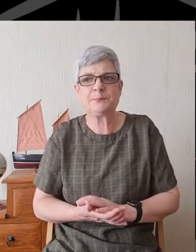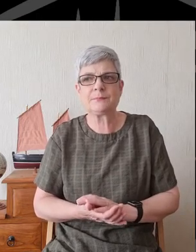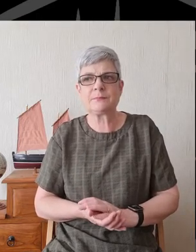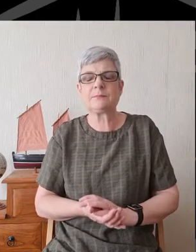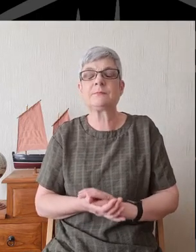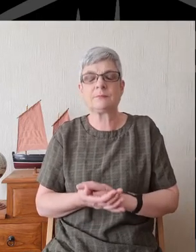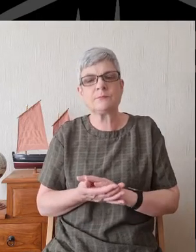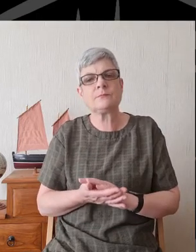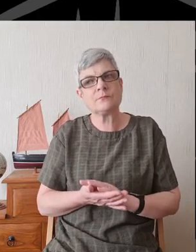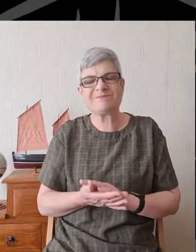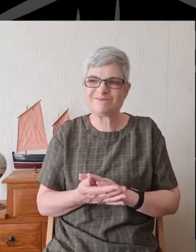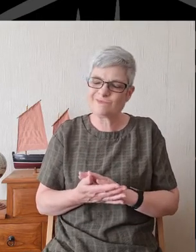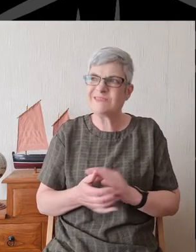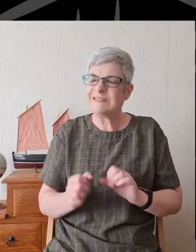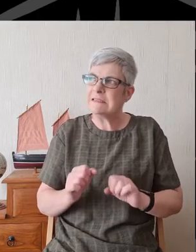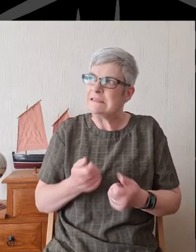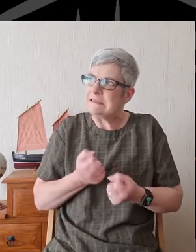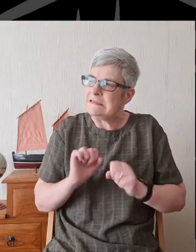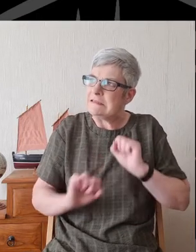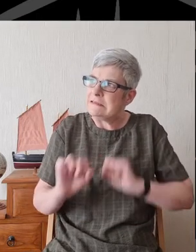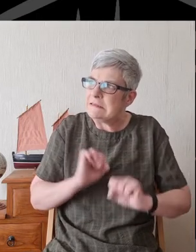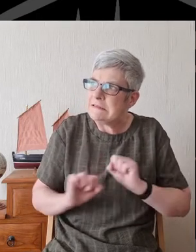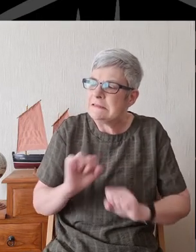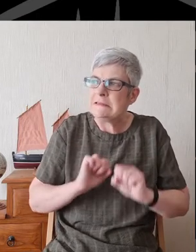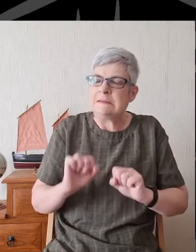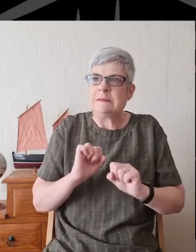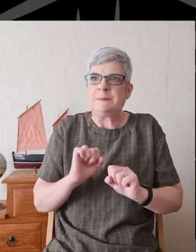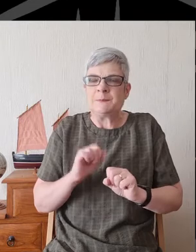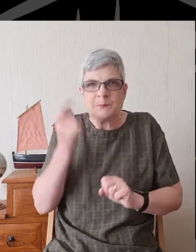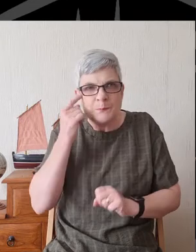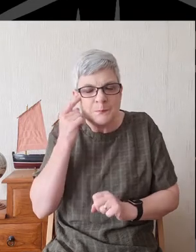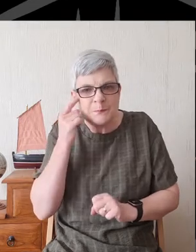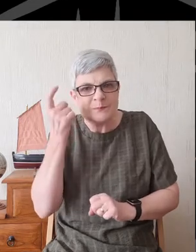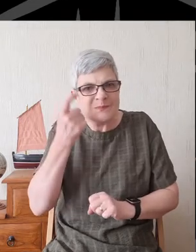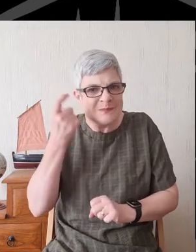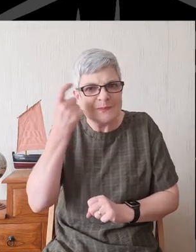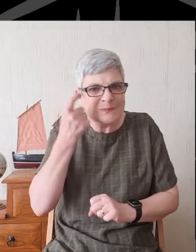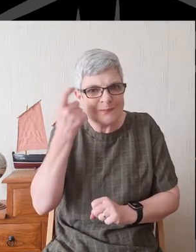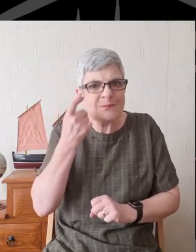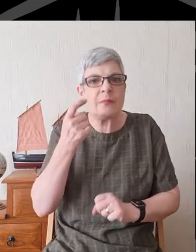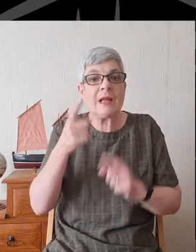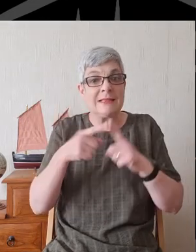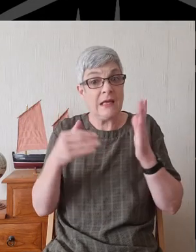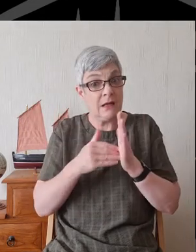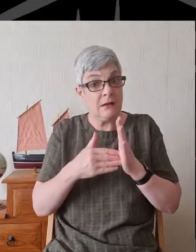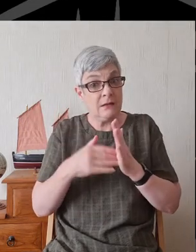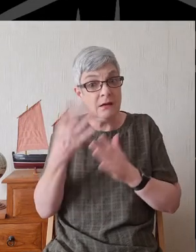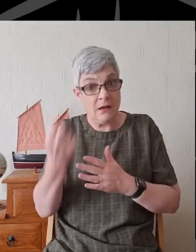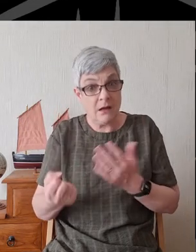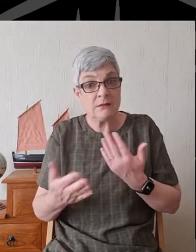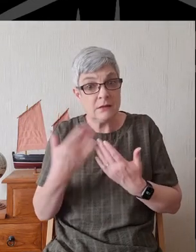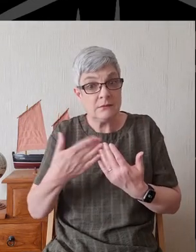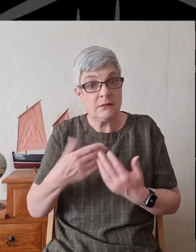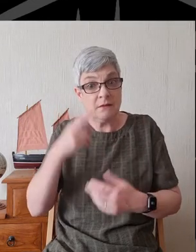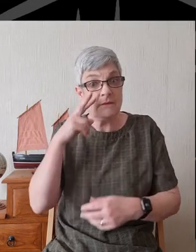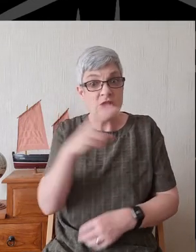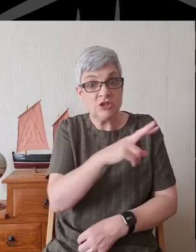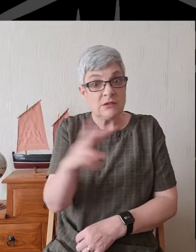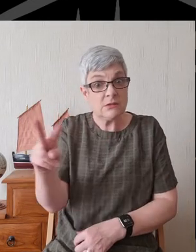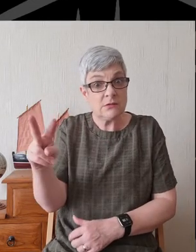And as they wrestle with that, Ezekiel chapter 8 receives a second vision. And in this vision,